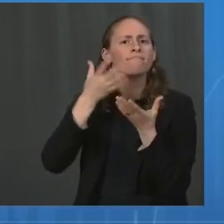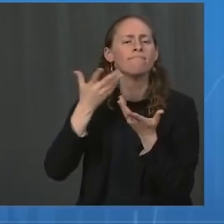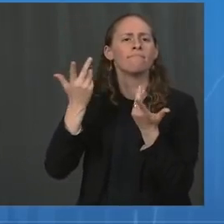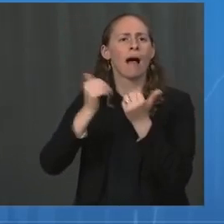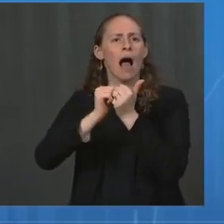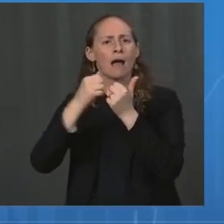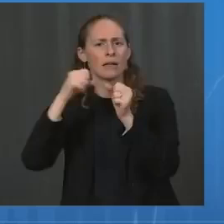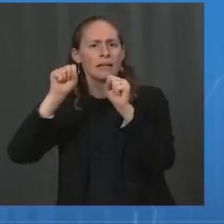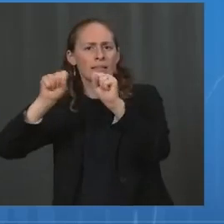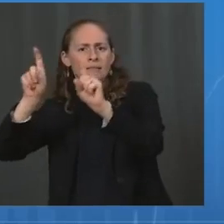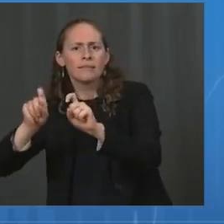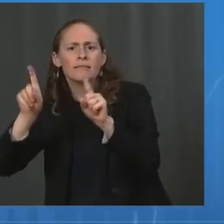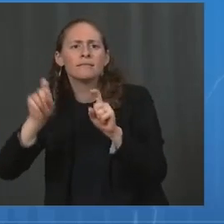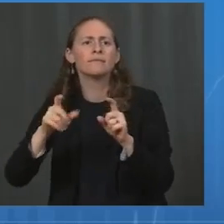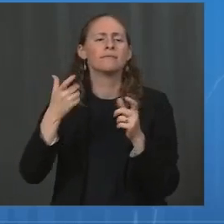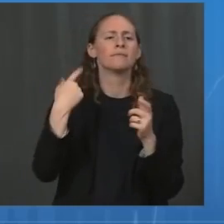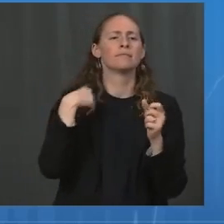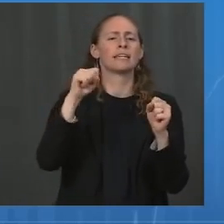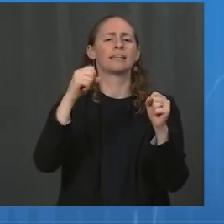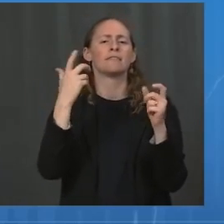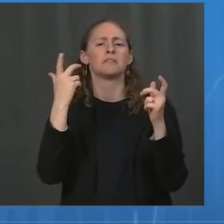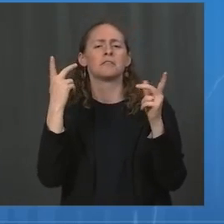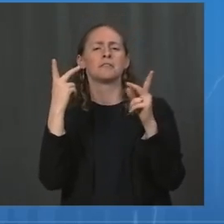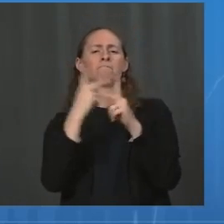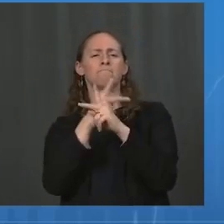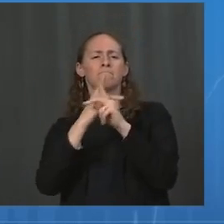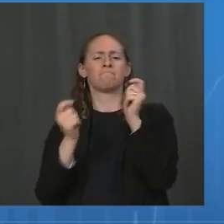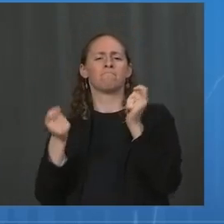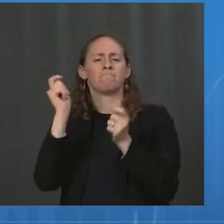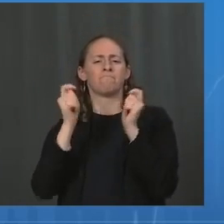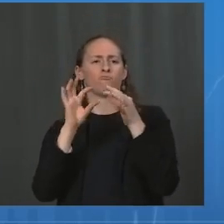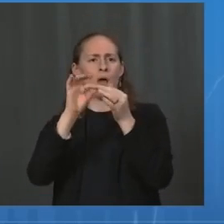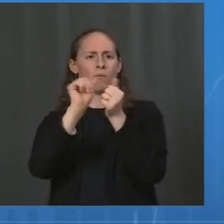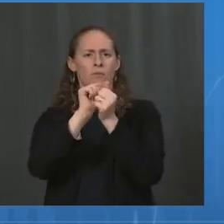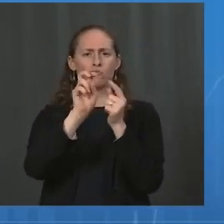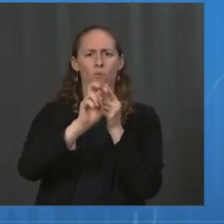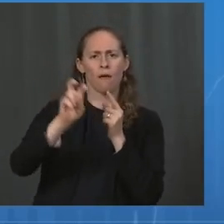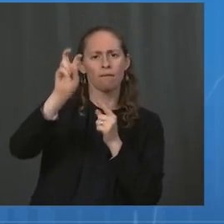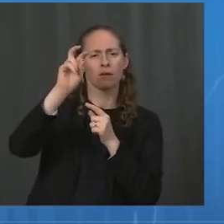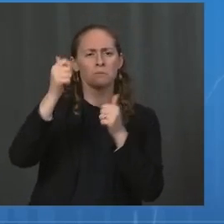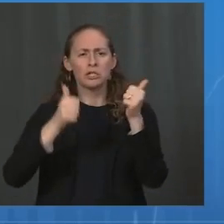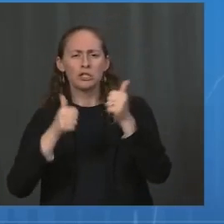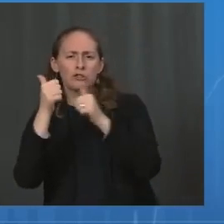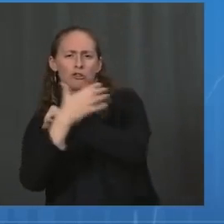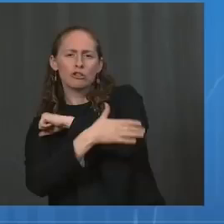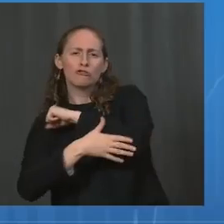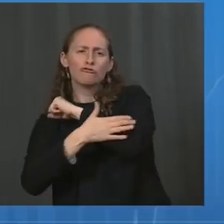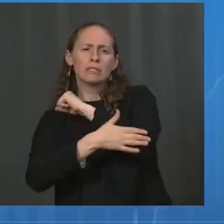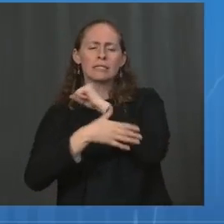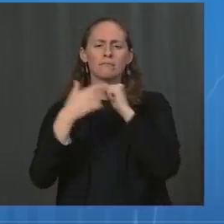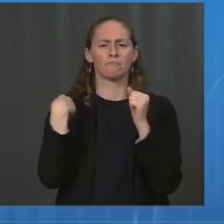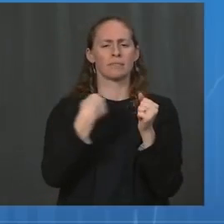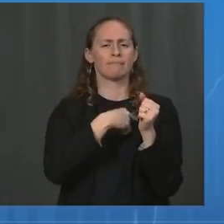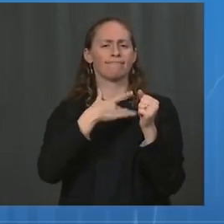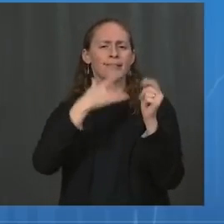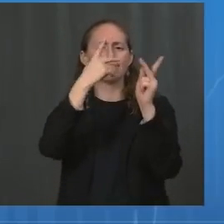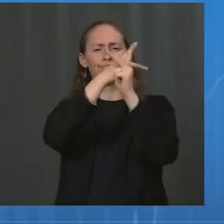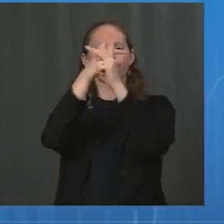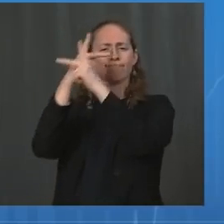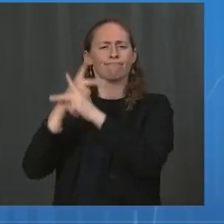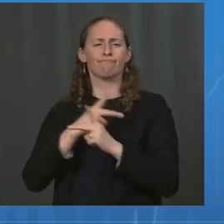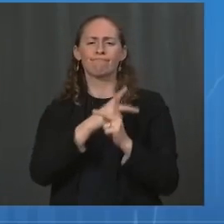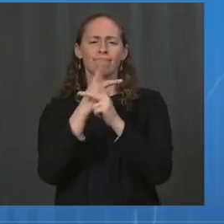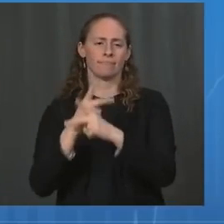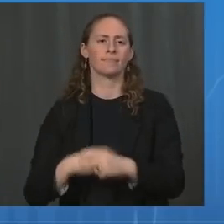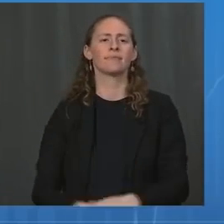travel guidance guidelines by country in real time. We have actually articulated that people who are